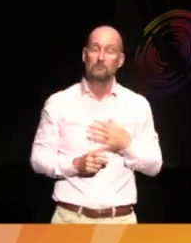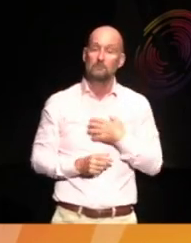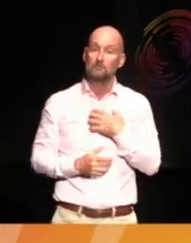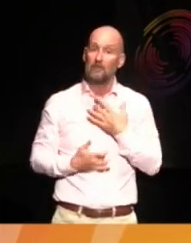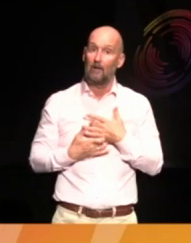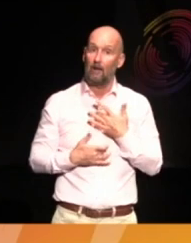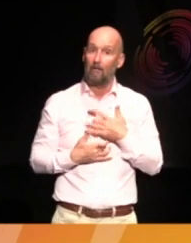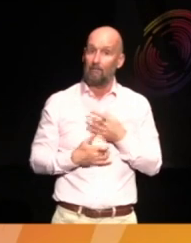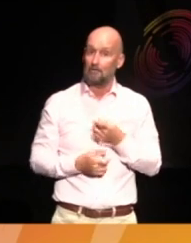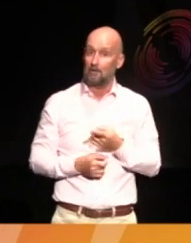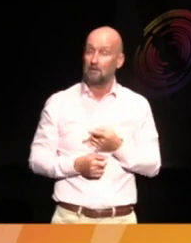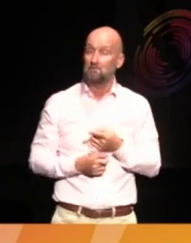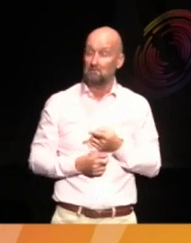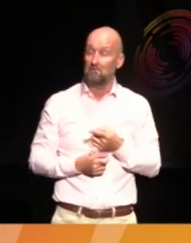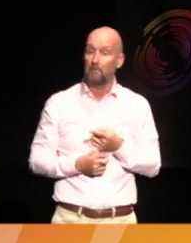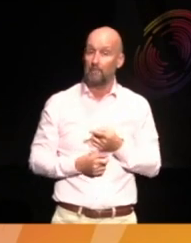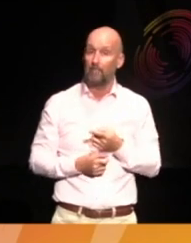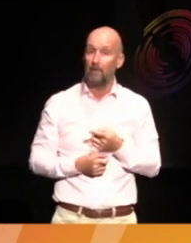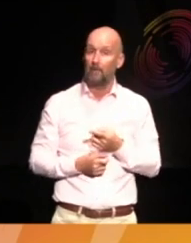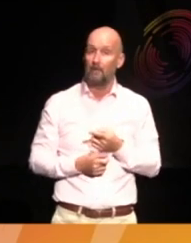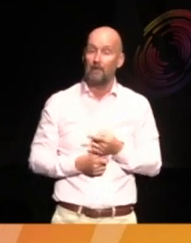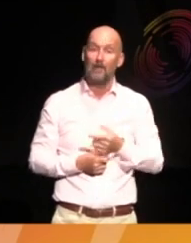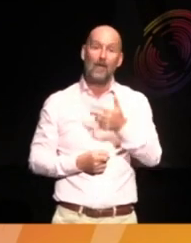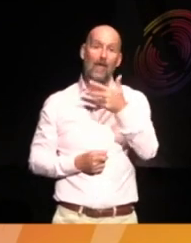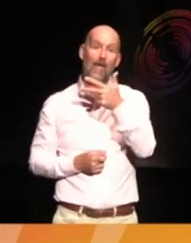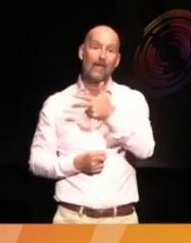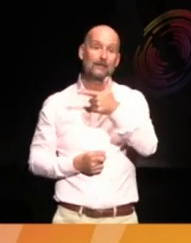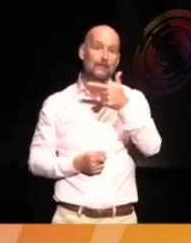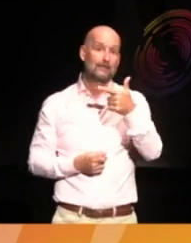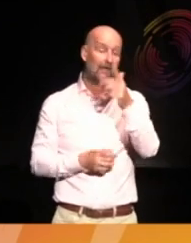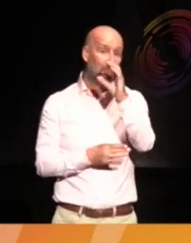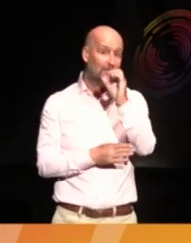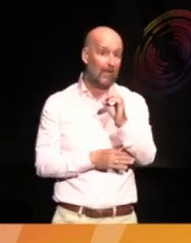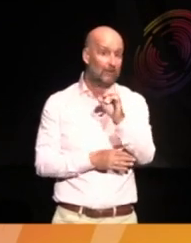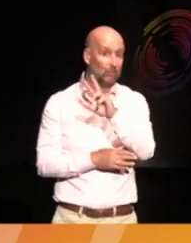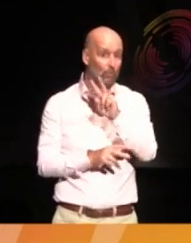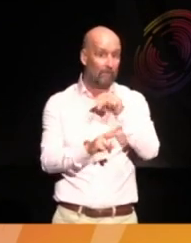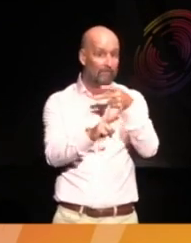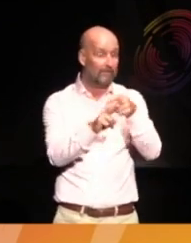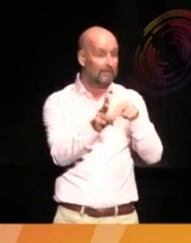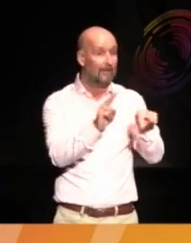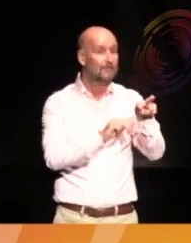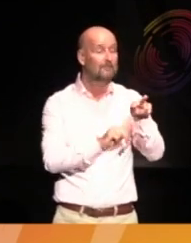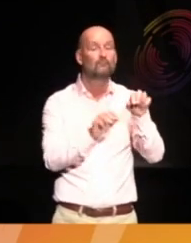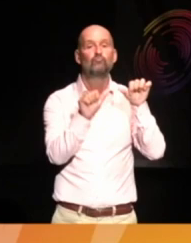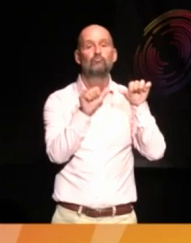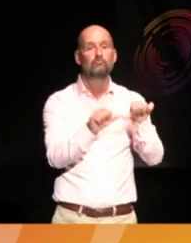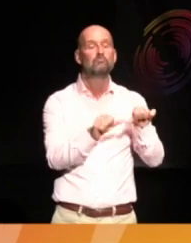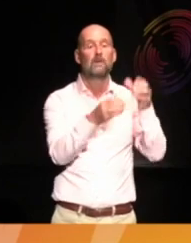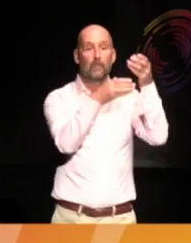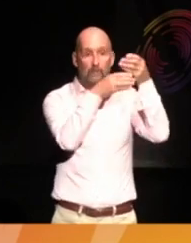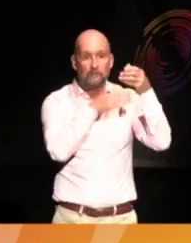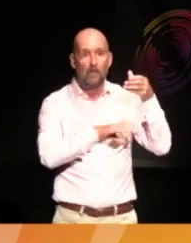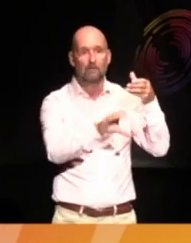fascinating. So over 87% of our visitors are in favour of return.